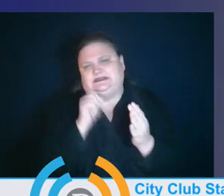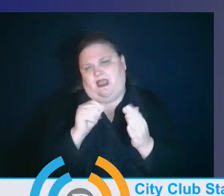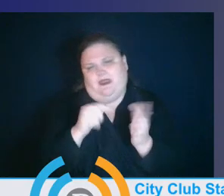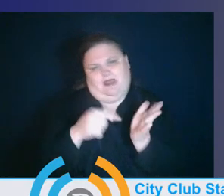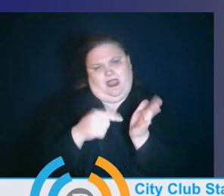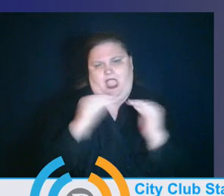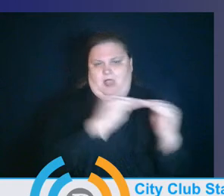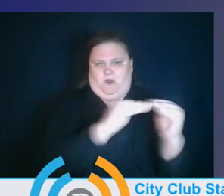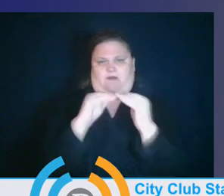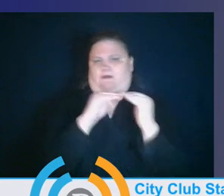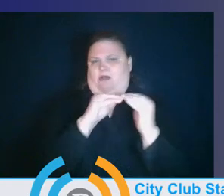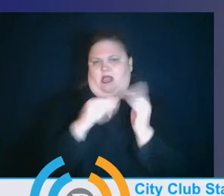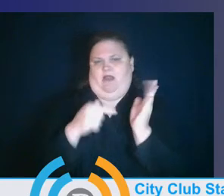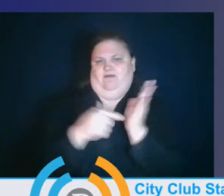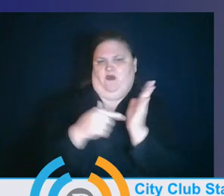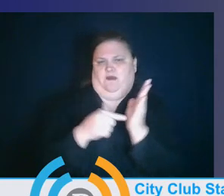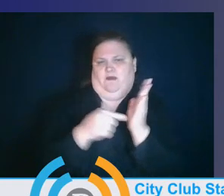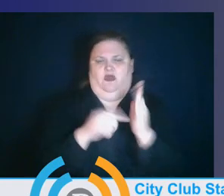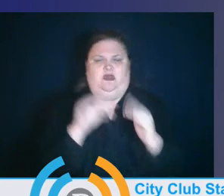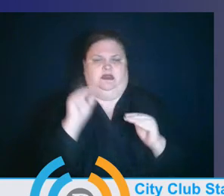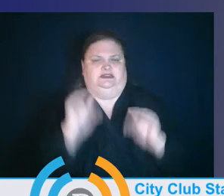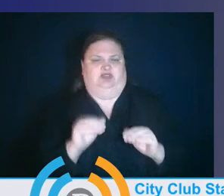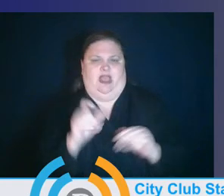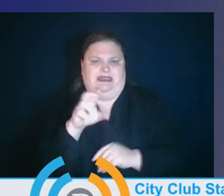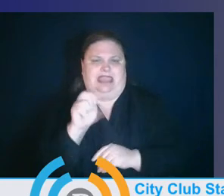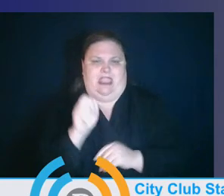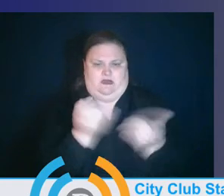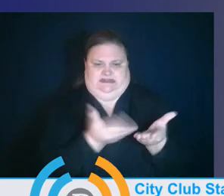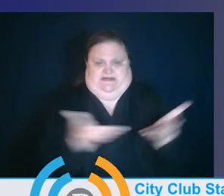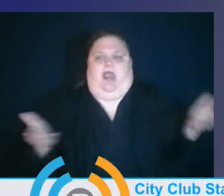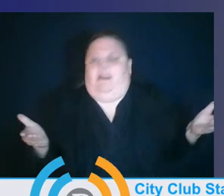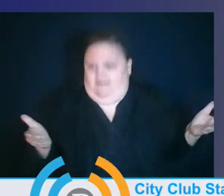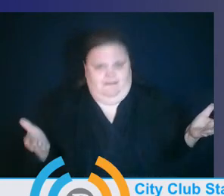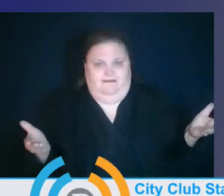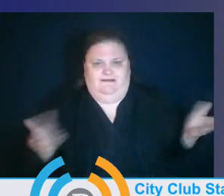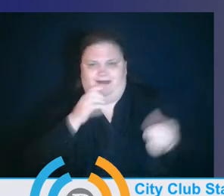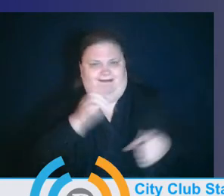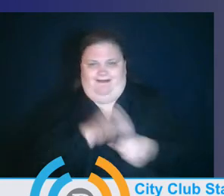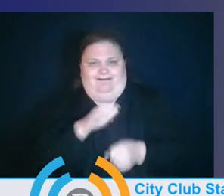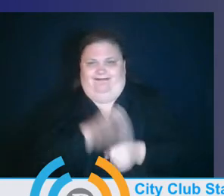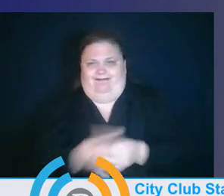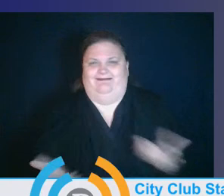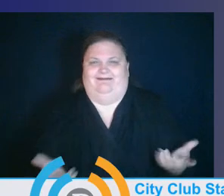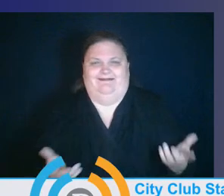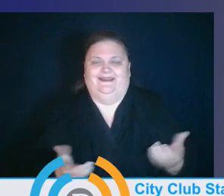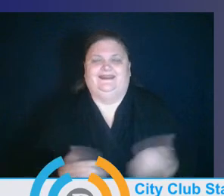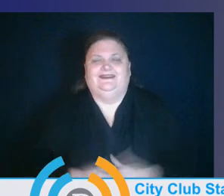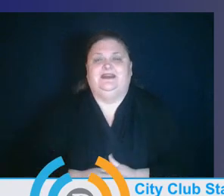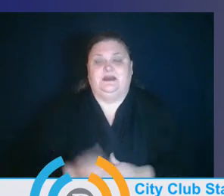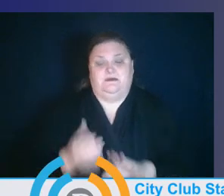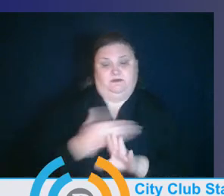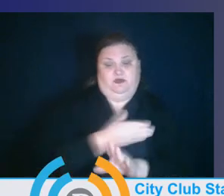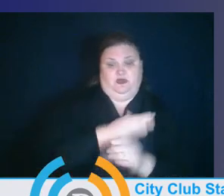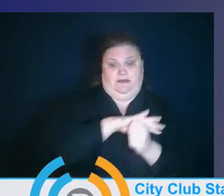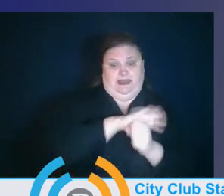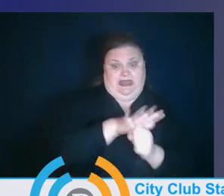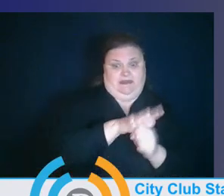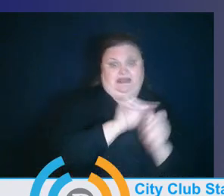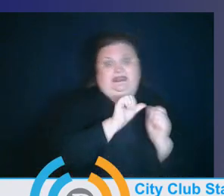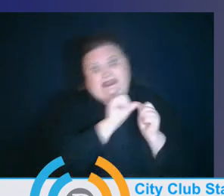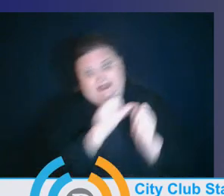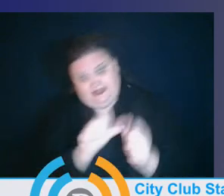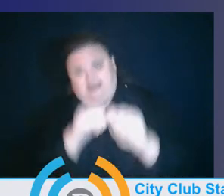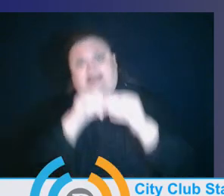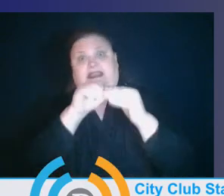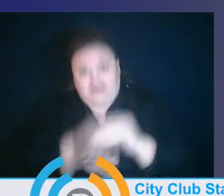robust child care supply in our state. And what it has meant, pre-pandemic, continuing through this pandemic, is that